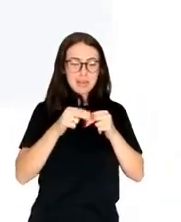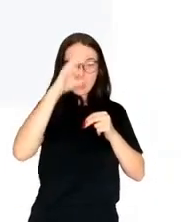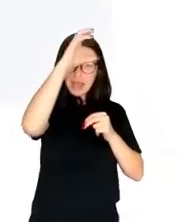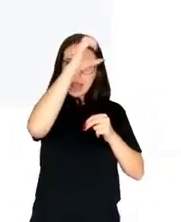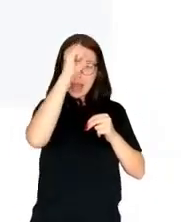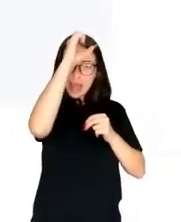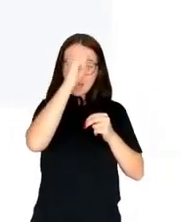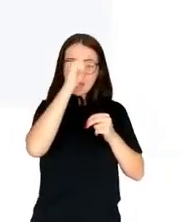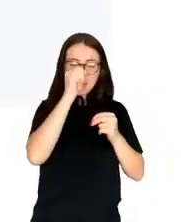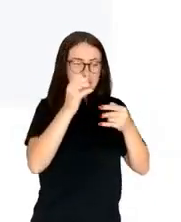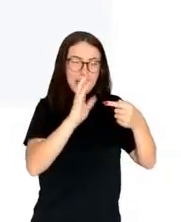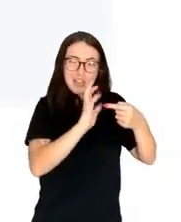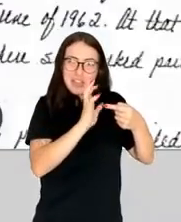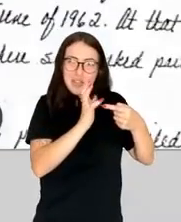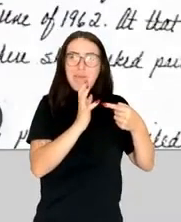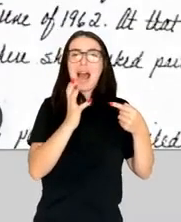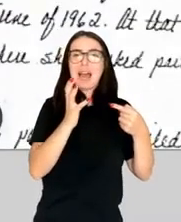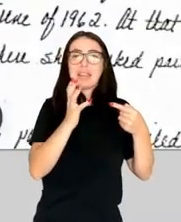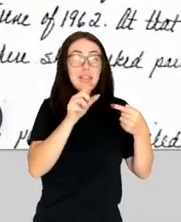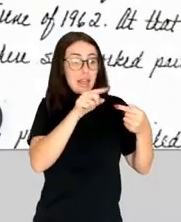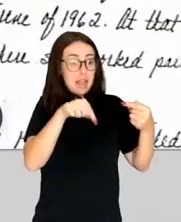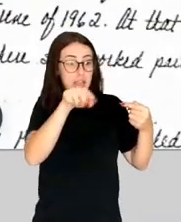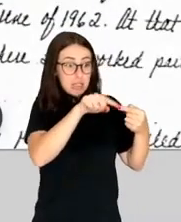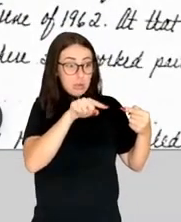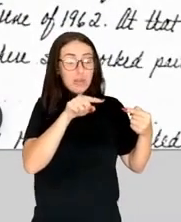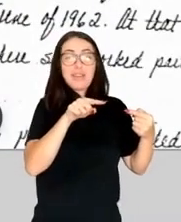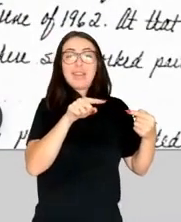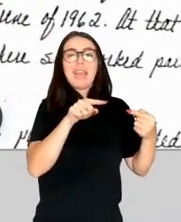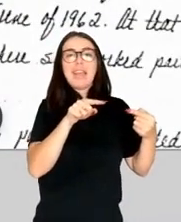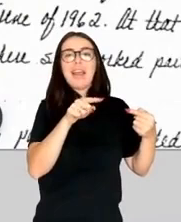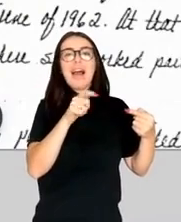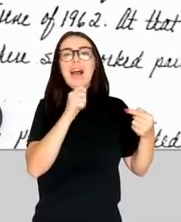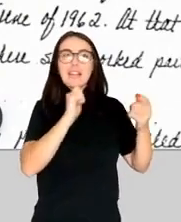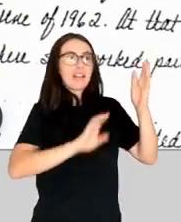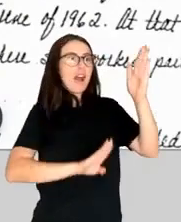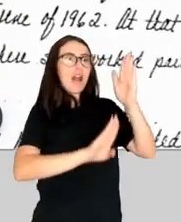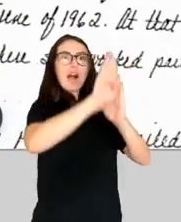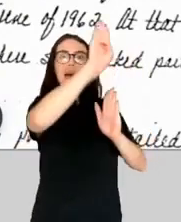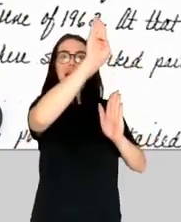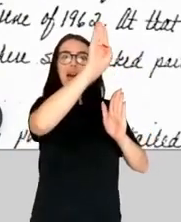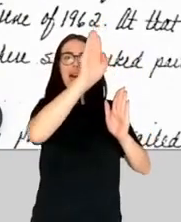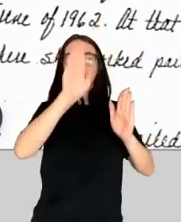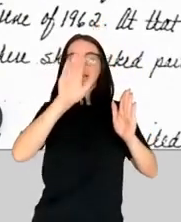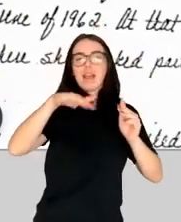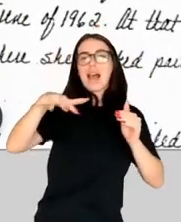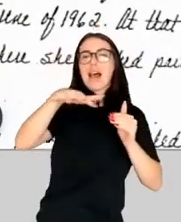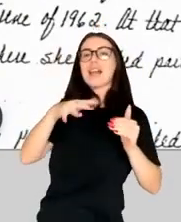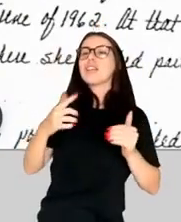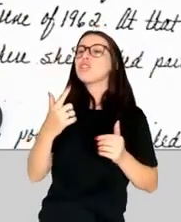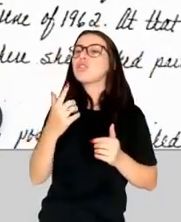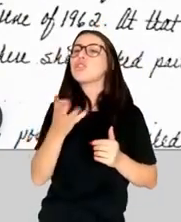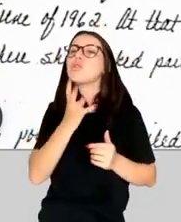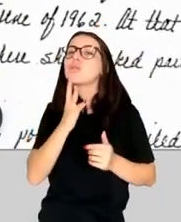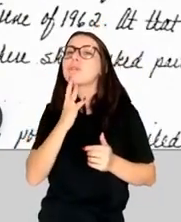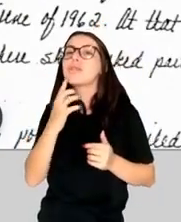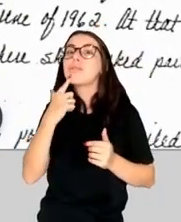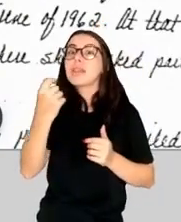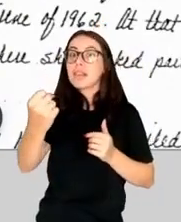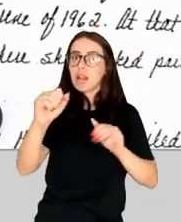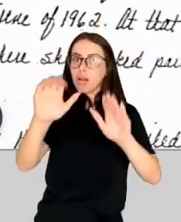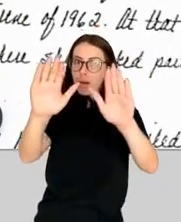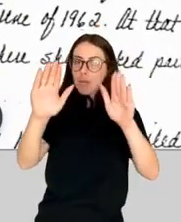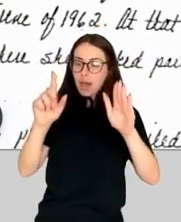across many languages. And we surprised even ourselves when we wired up the latest version of Google's text extraction libraries